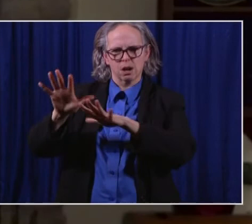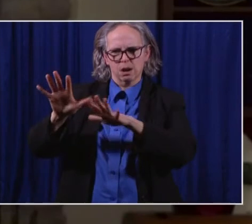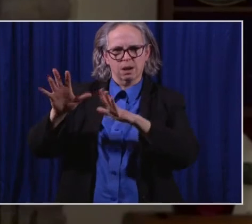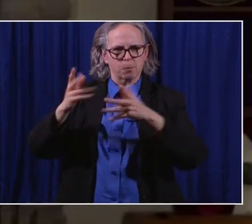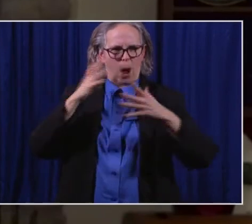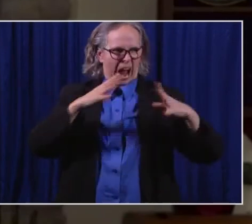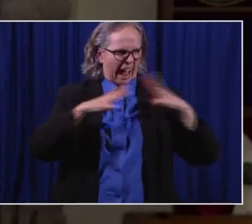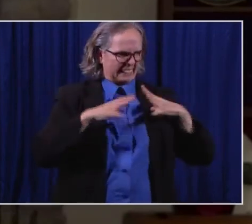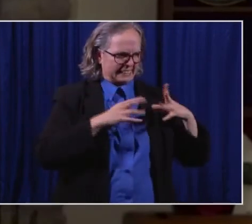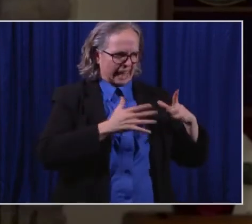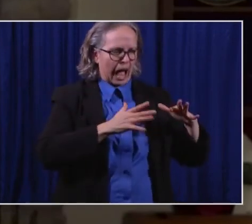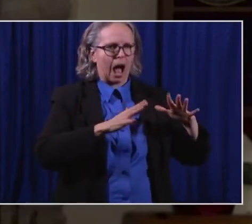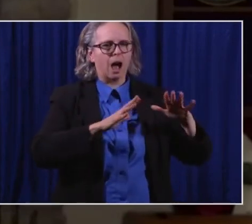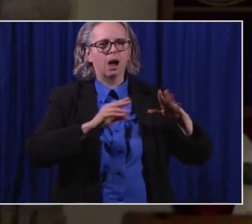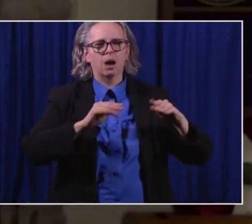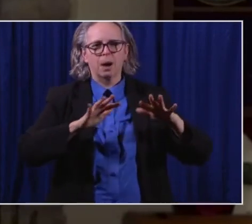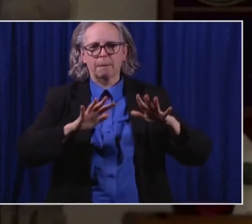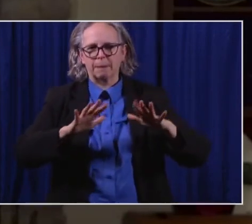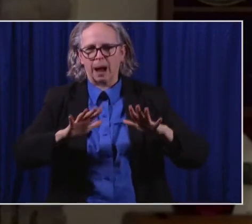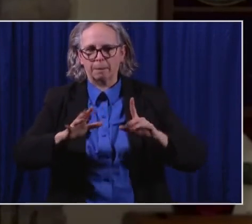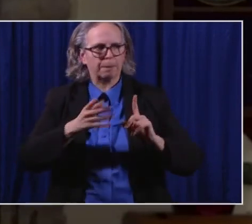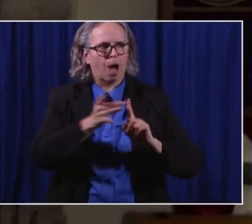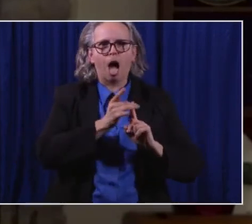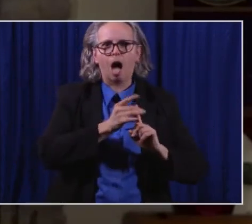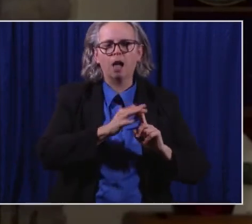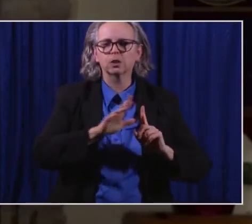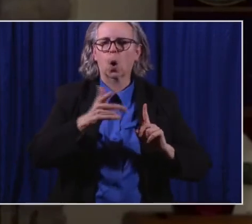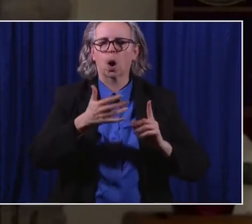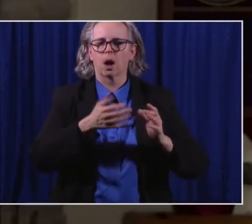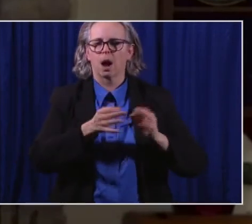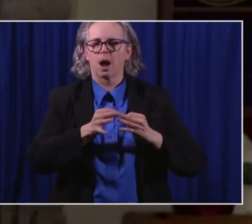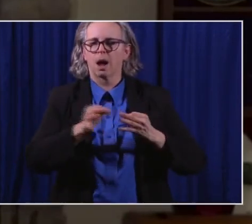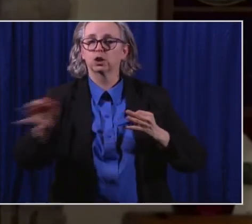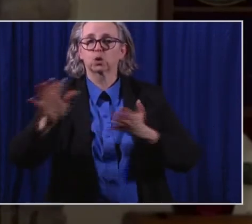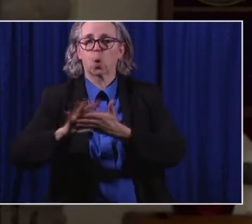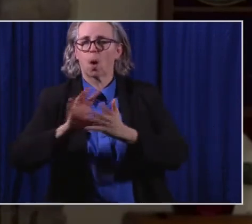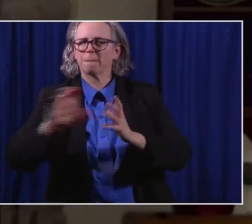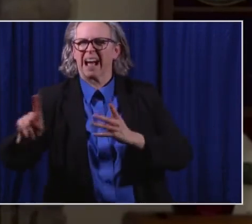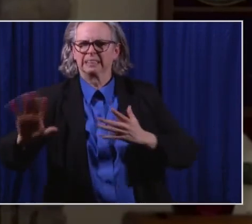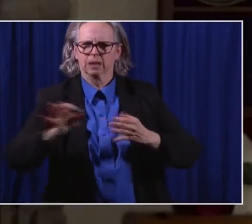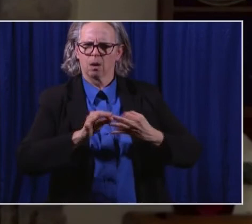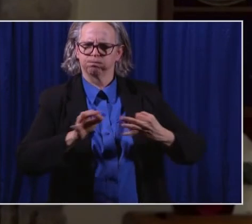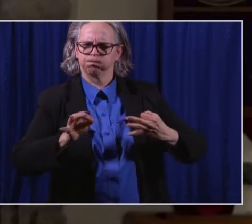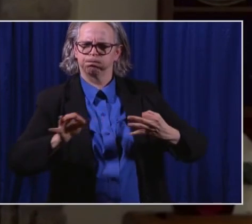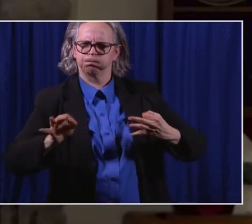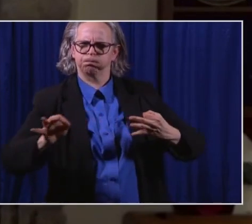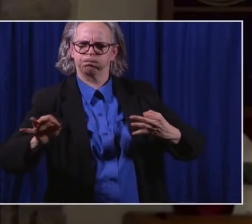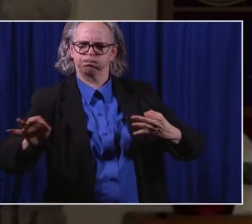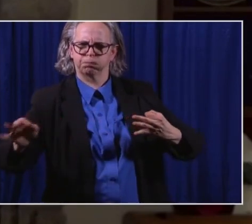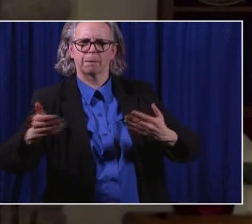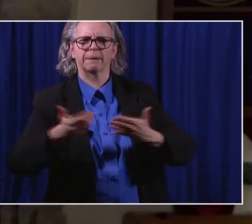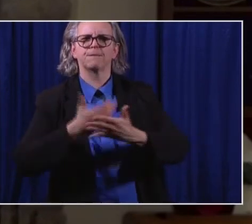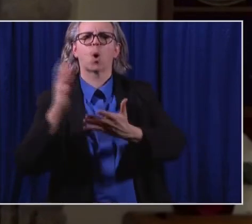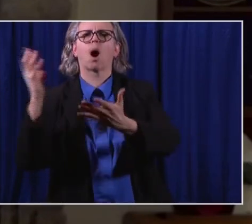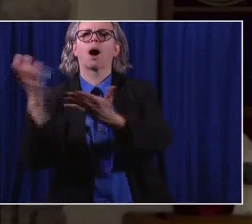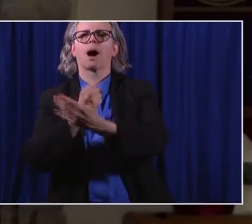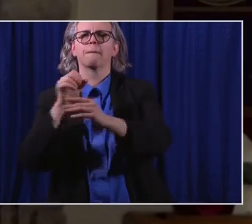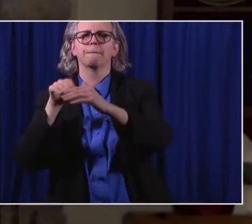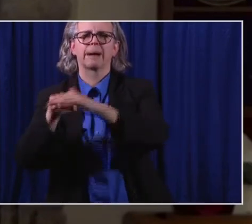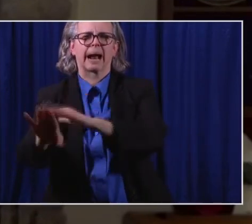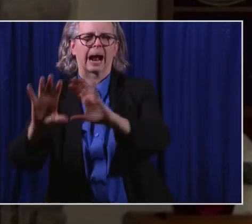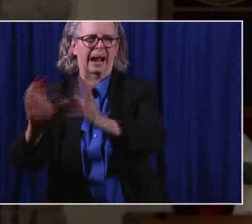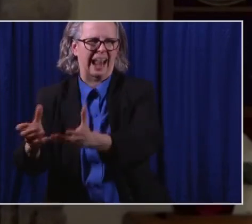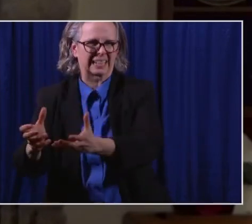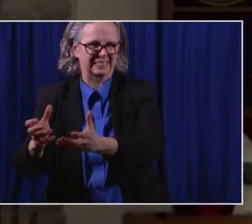exposures, uh, which may occur in the classroom and encourage our schools to consider, uh, this